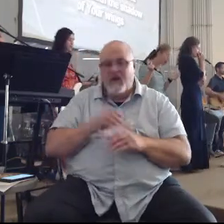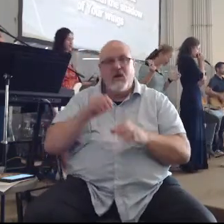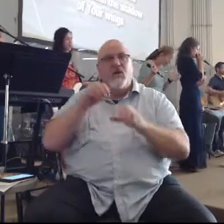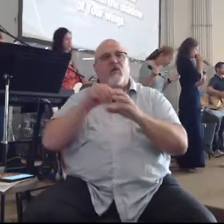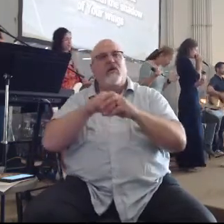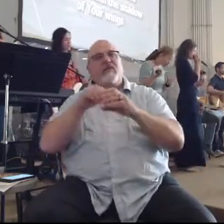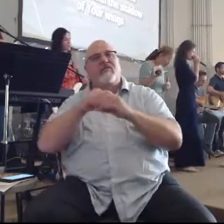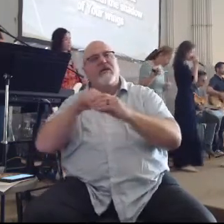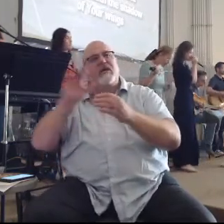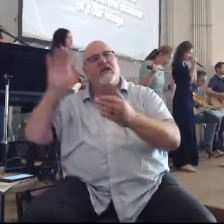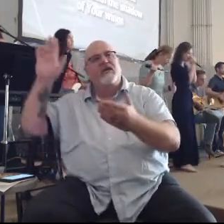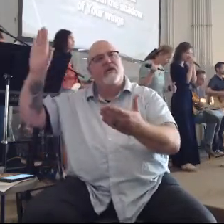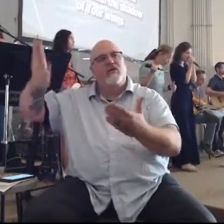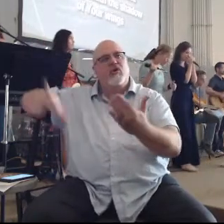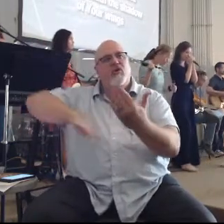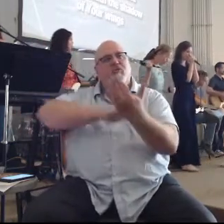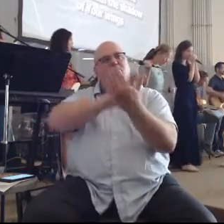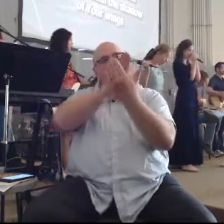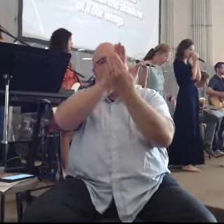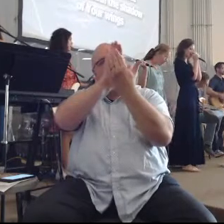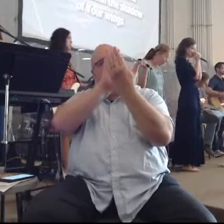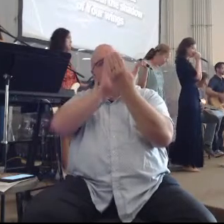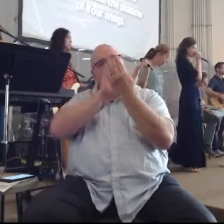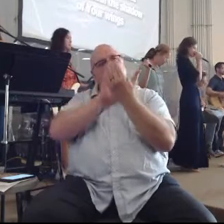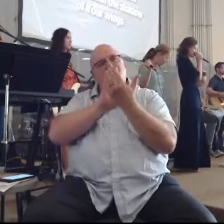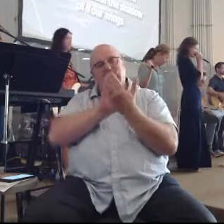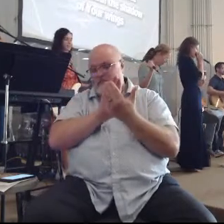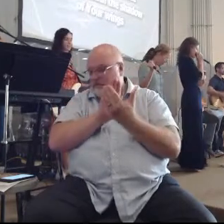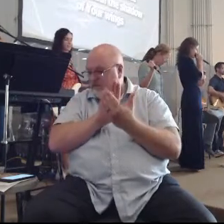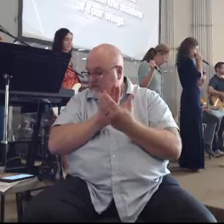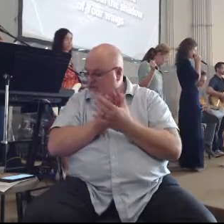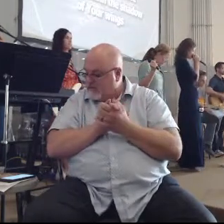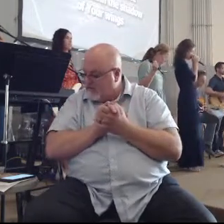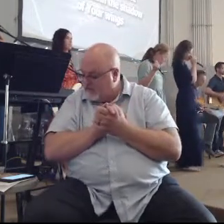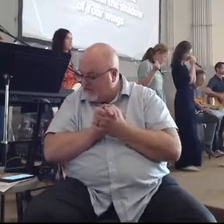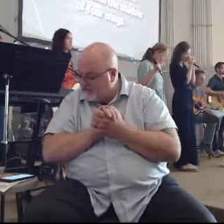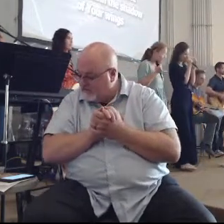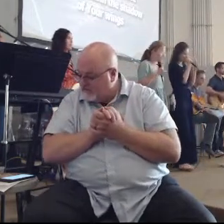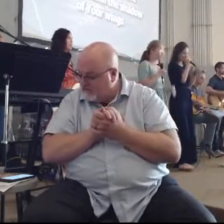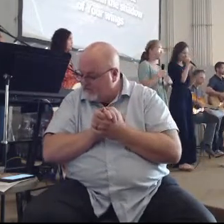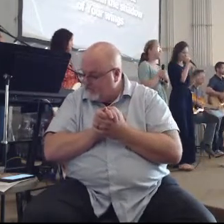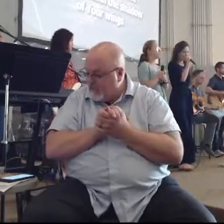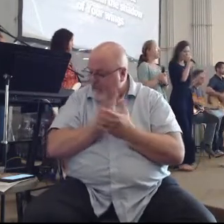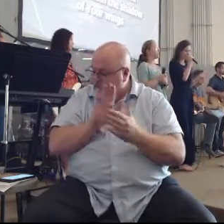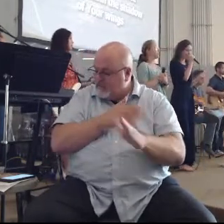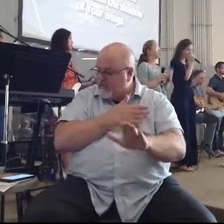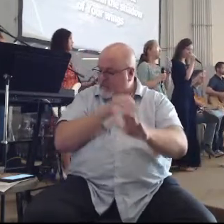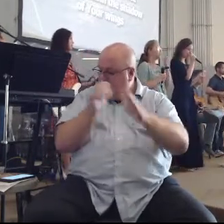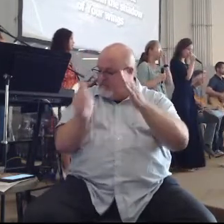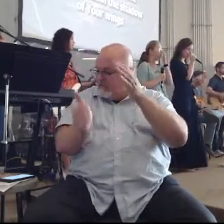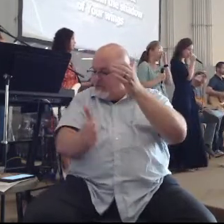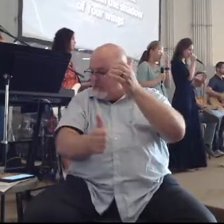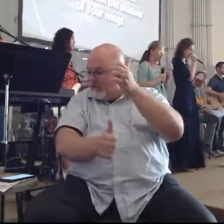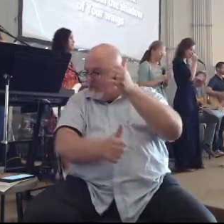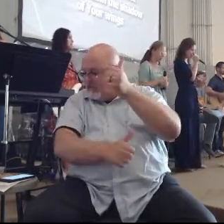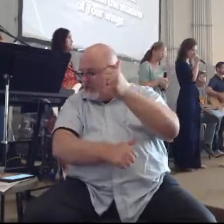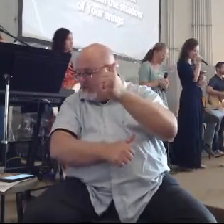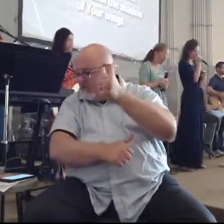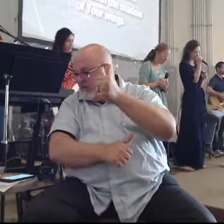Within your presence I sing